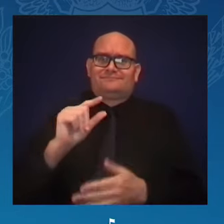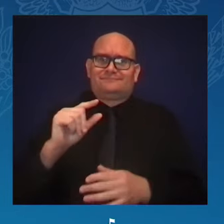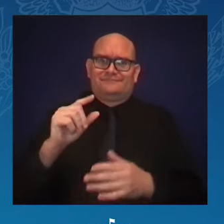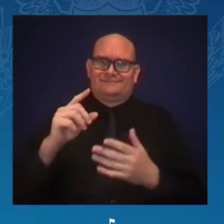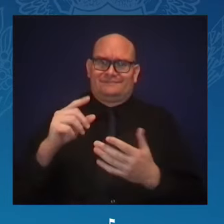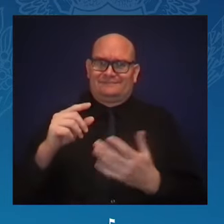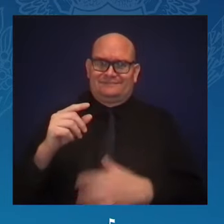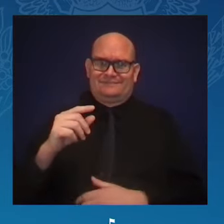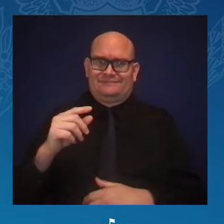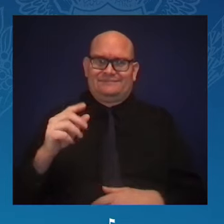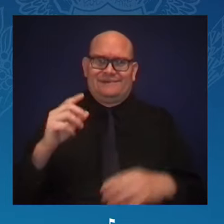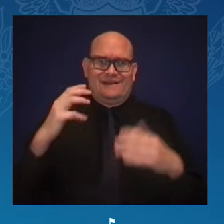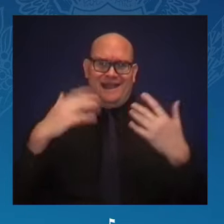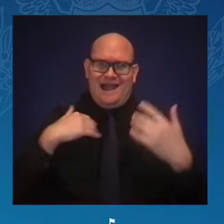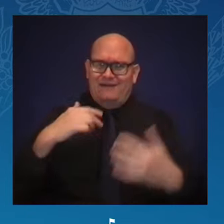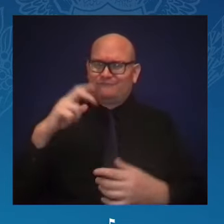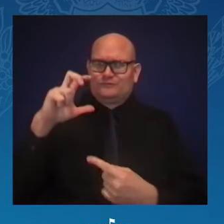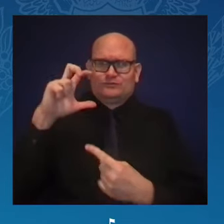excellence.